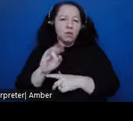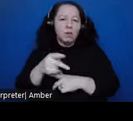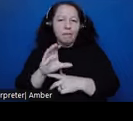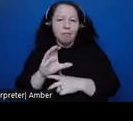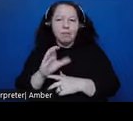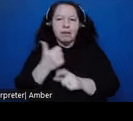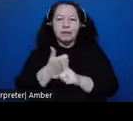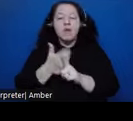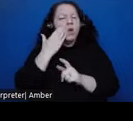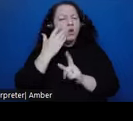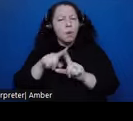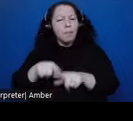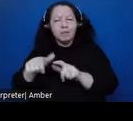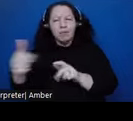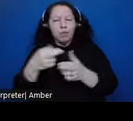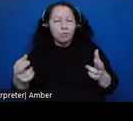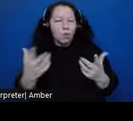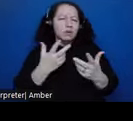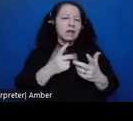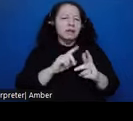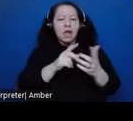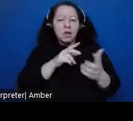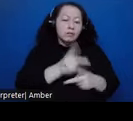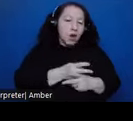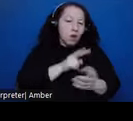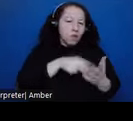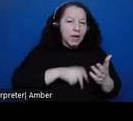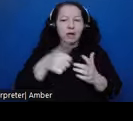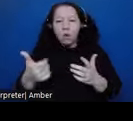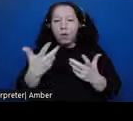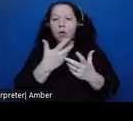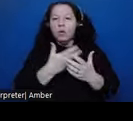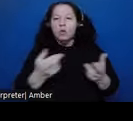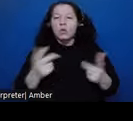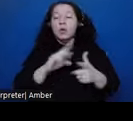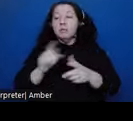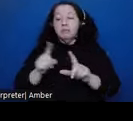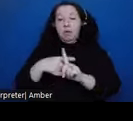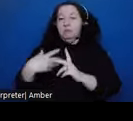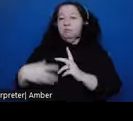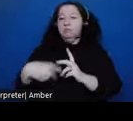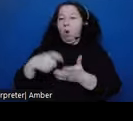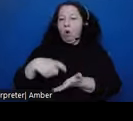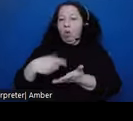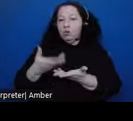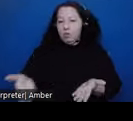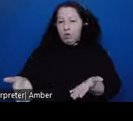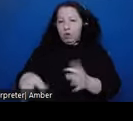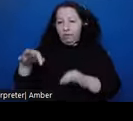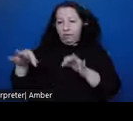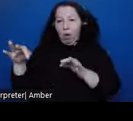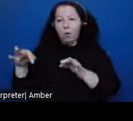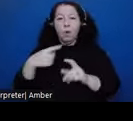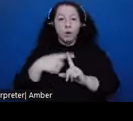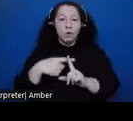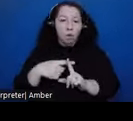sources, close reading of different sources, plus archaeological materials, that what we call Tlaxcala, the